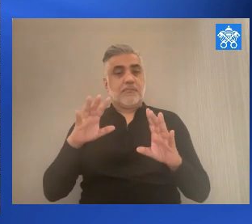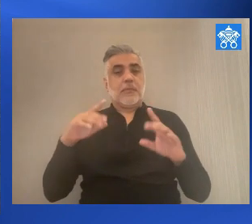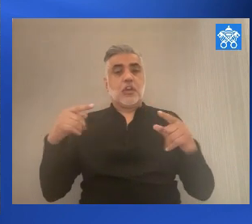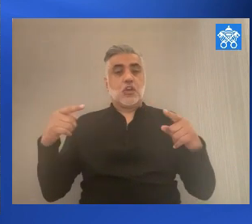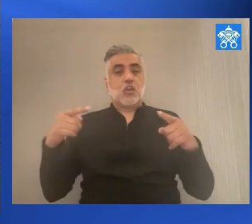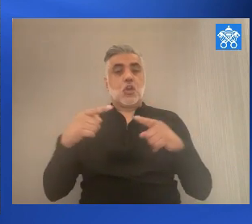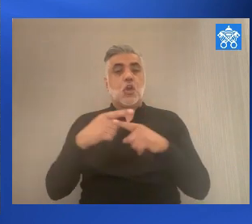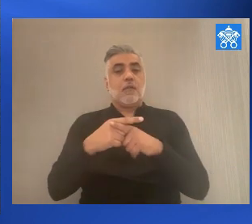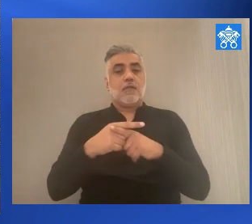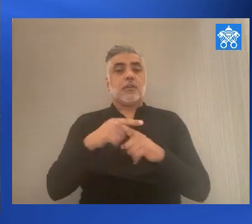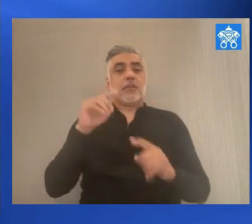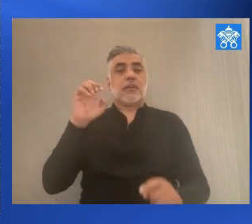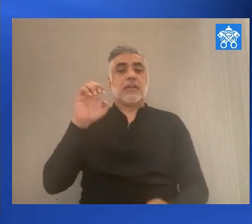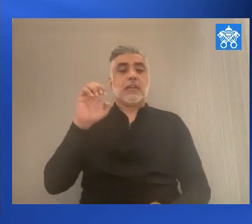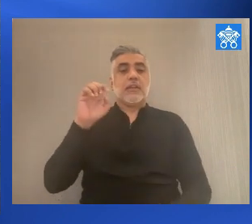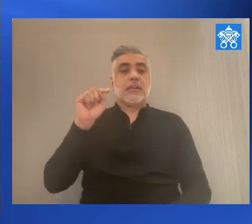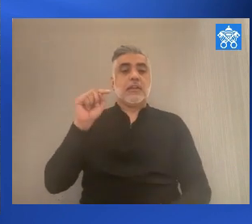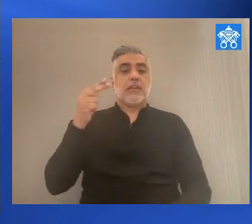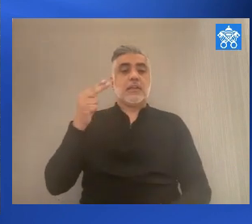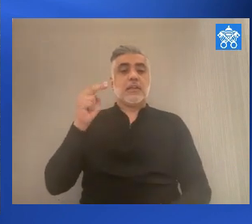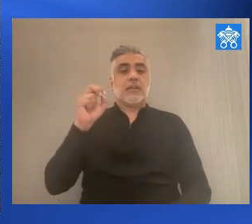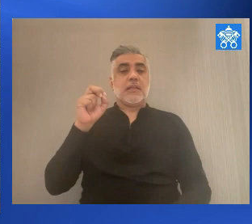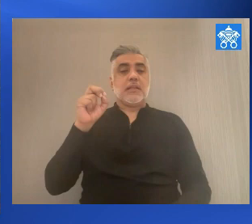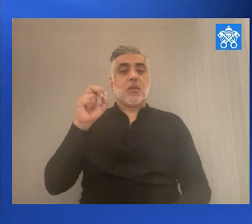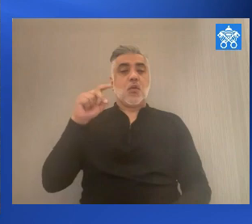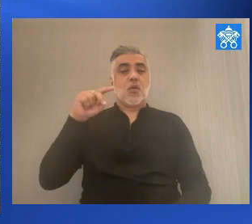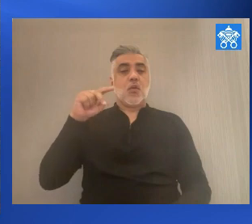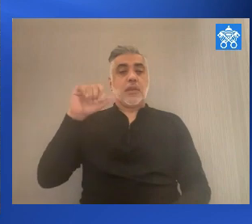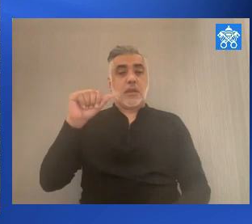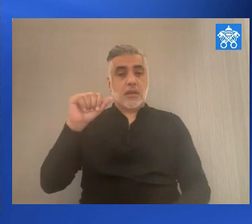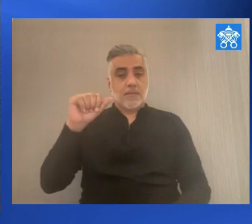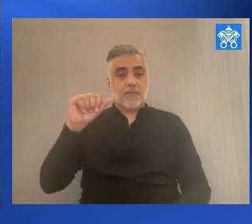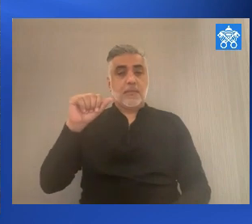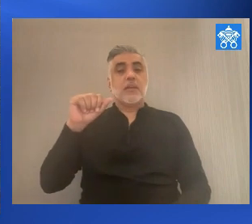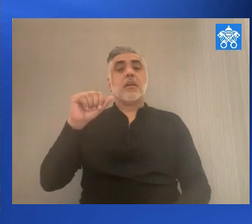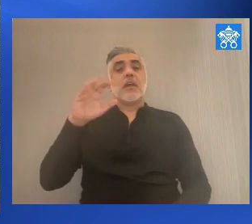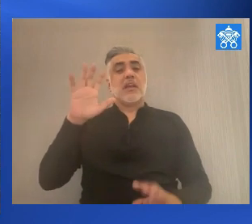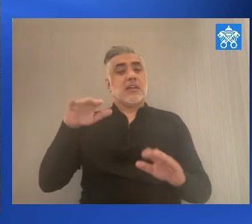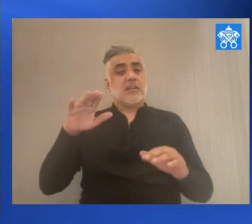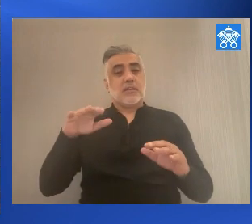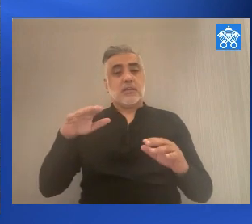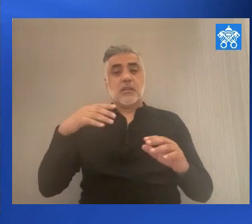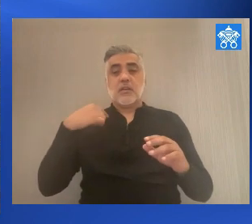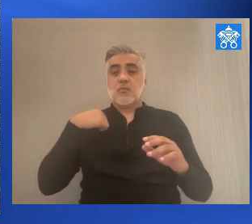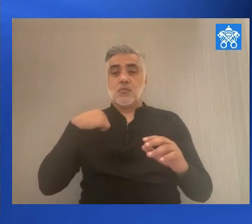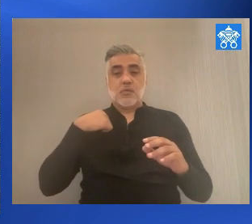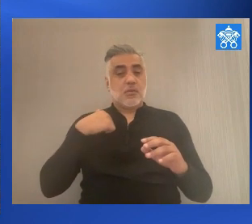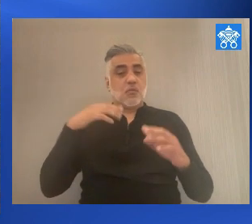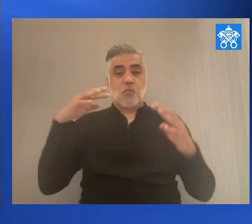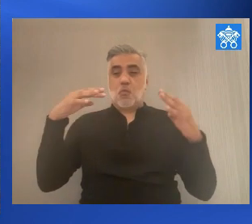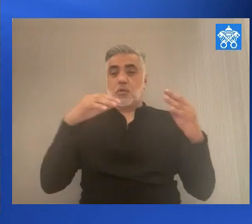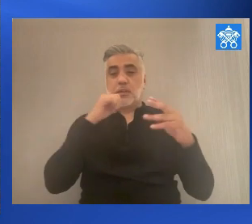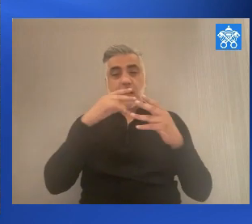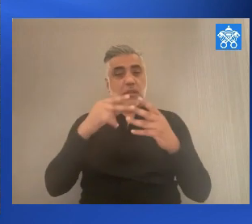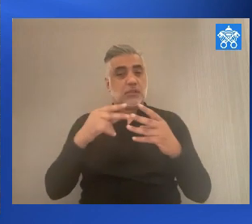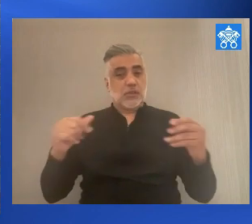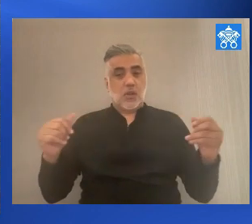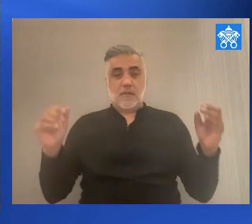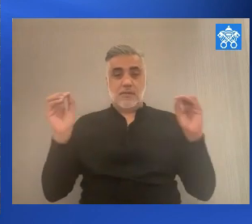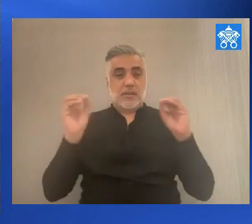war integrable in Ethiopia and say that war with violence does not solve anything.